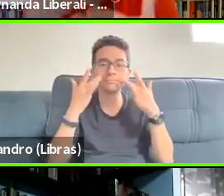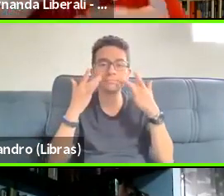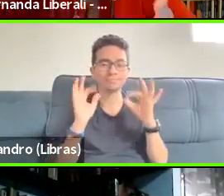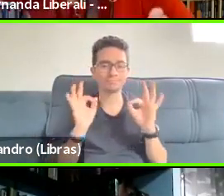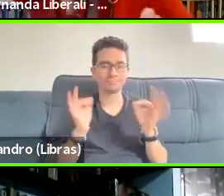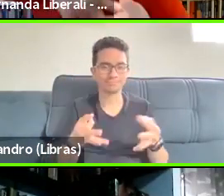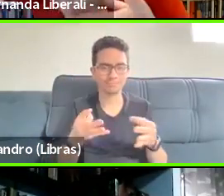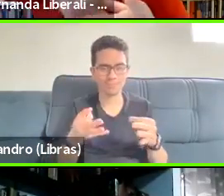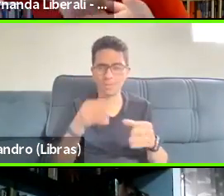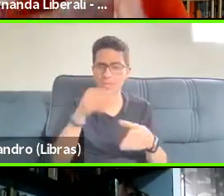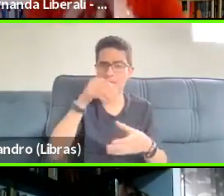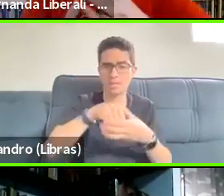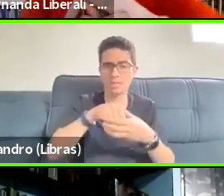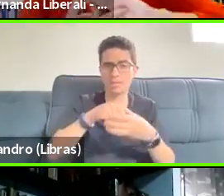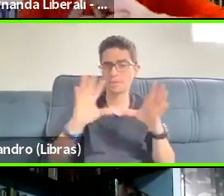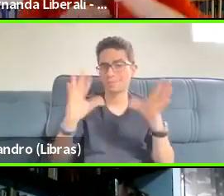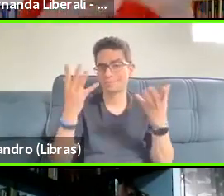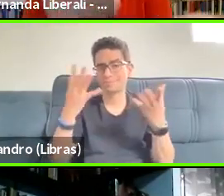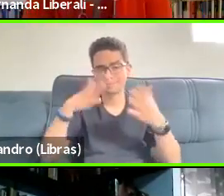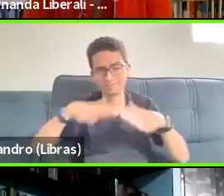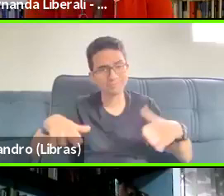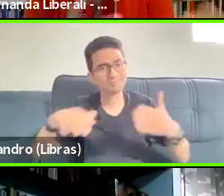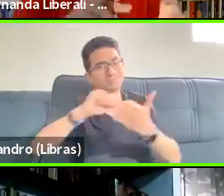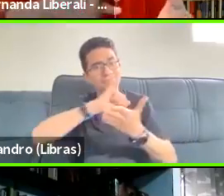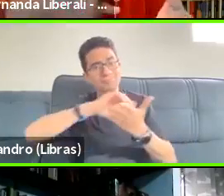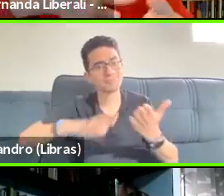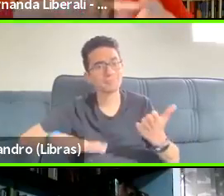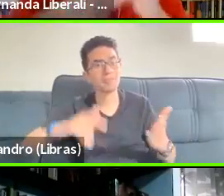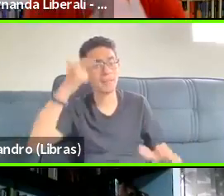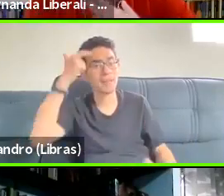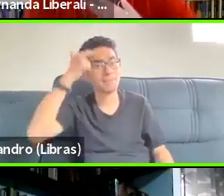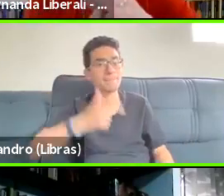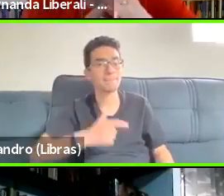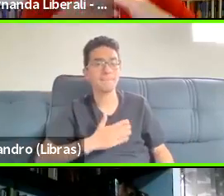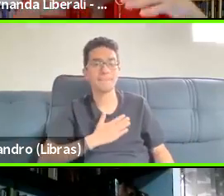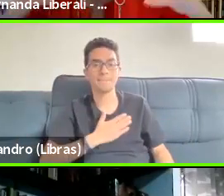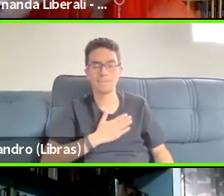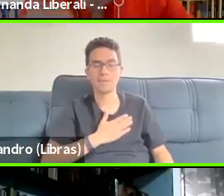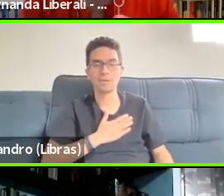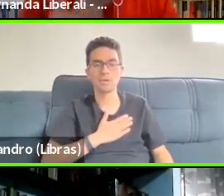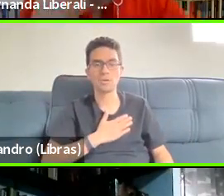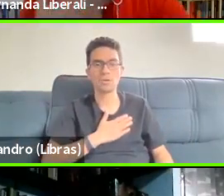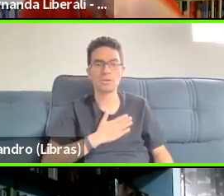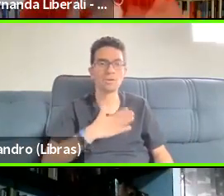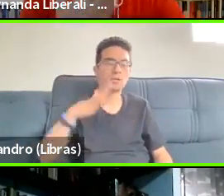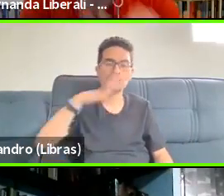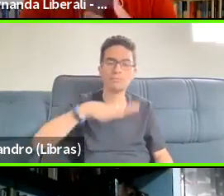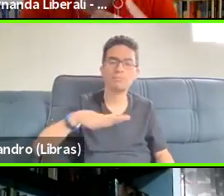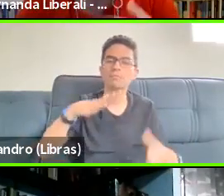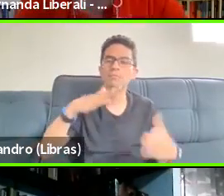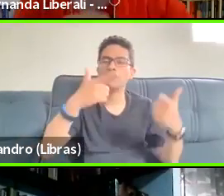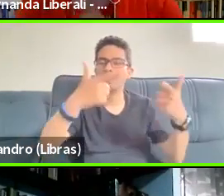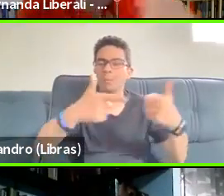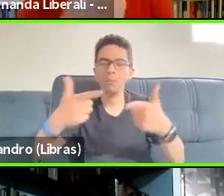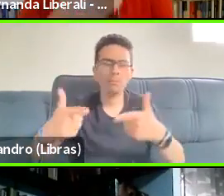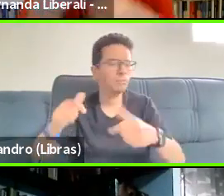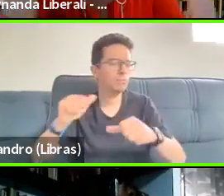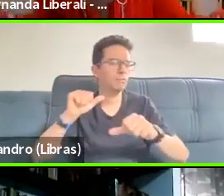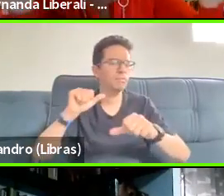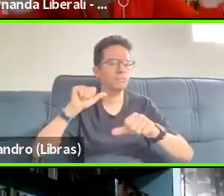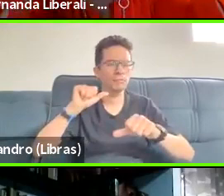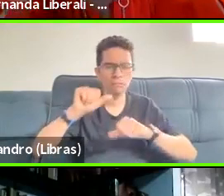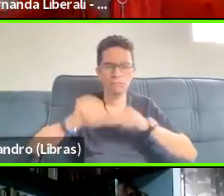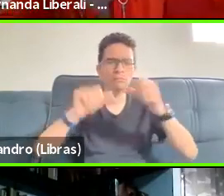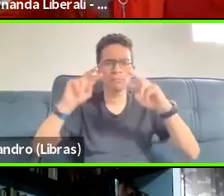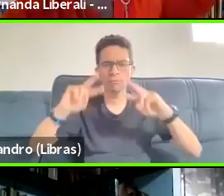they are the changing points. As we got, he said the turning points for us to see development and to,